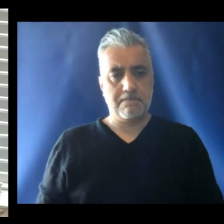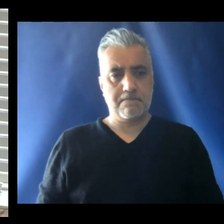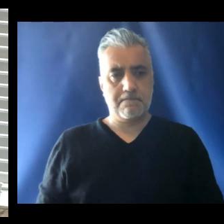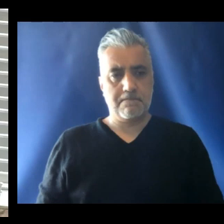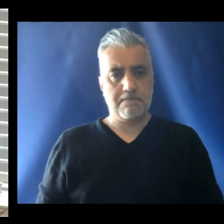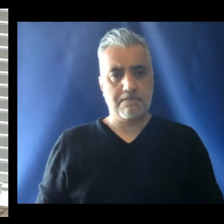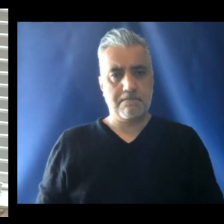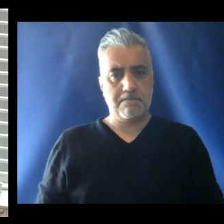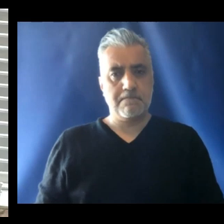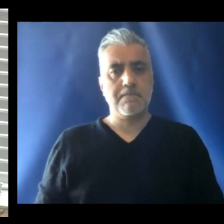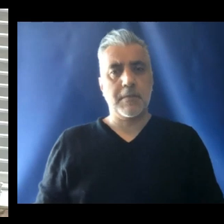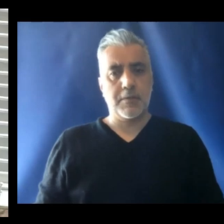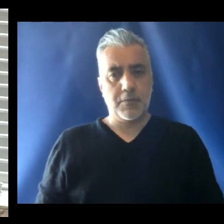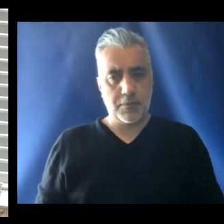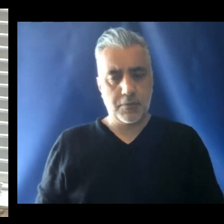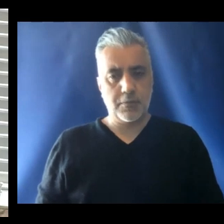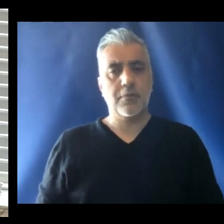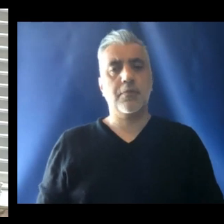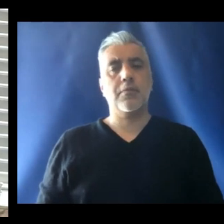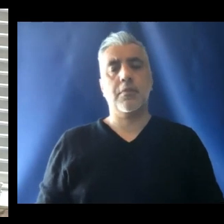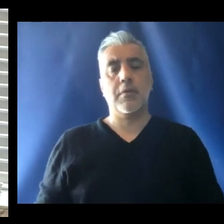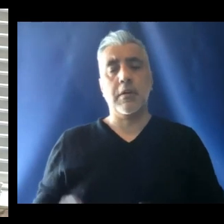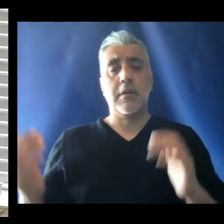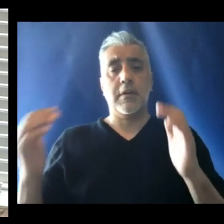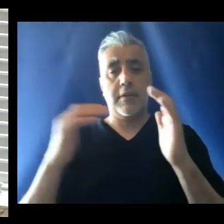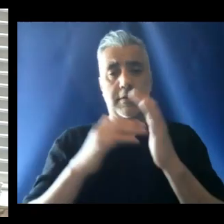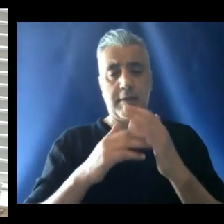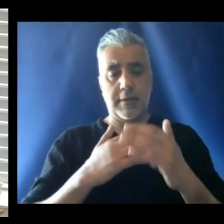He expresses his nyaness